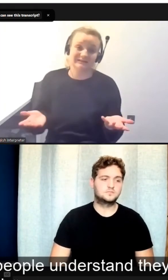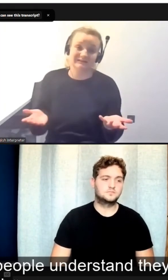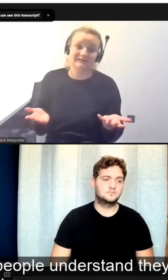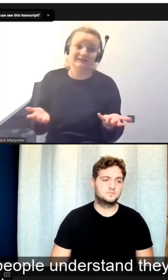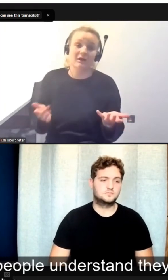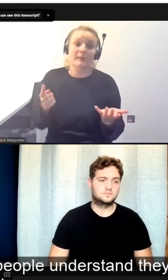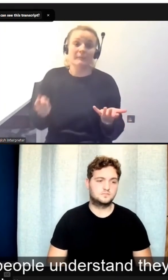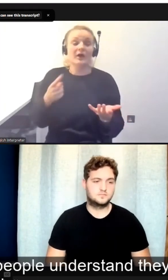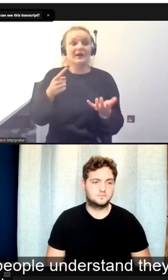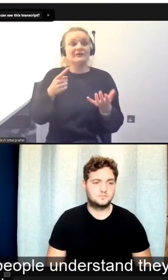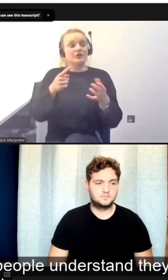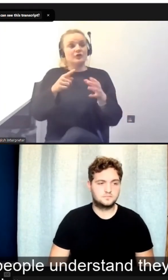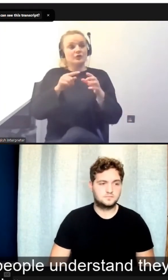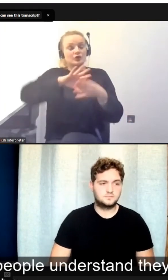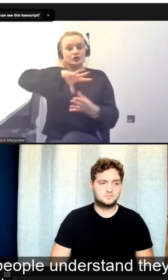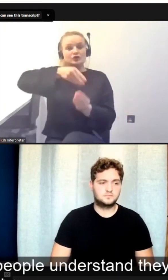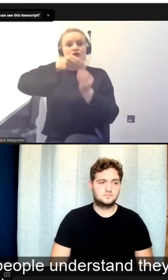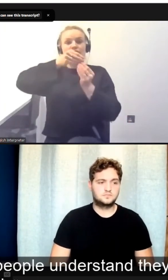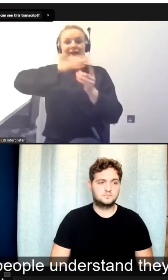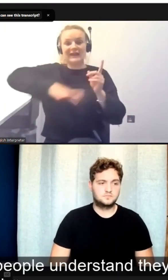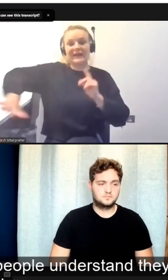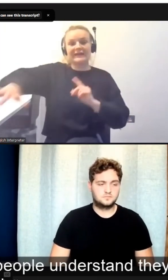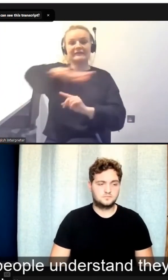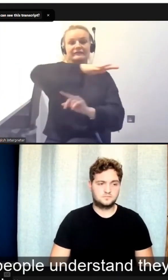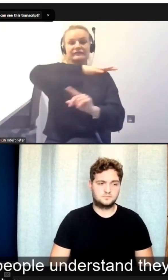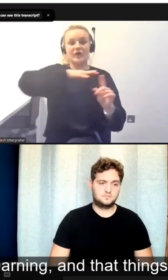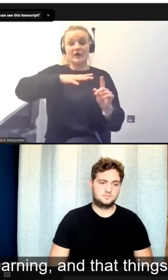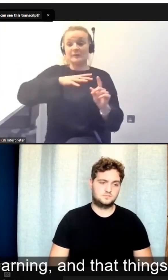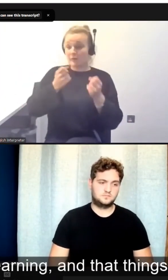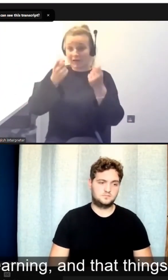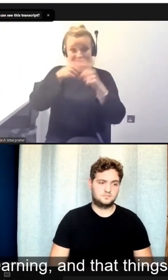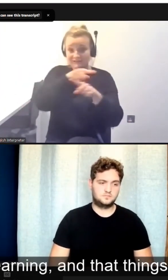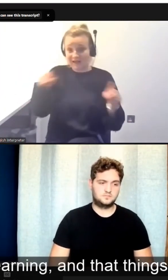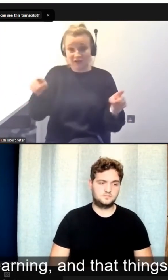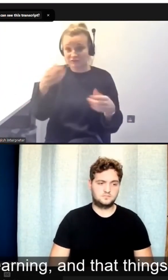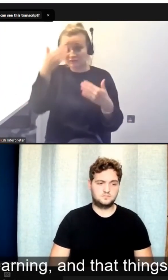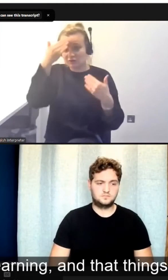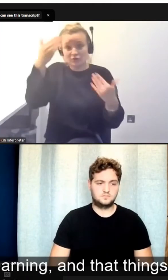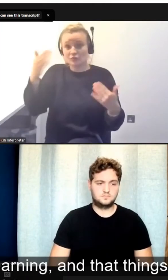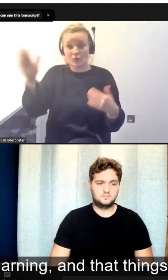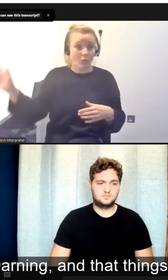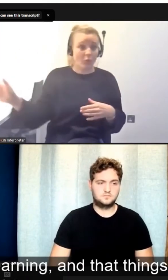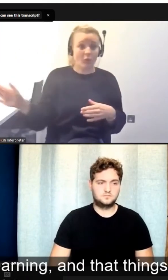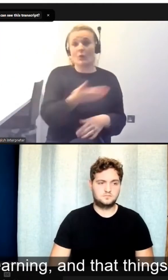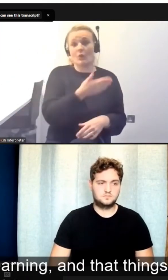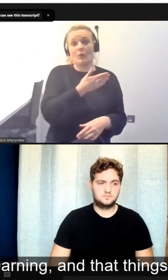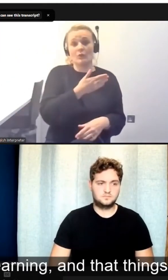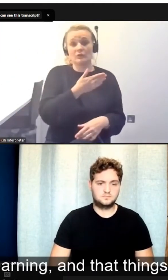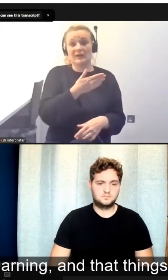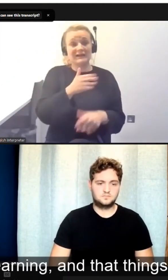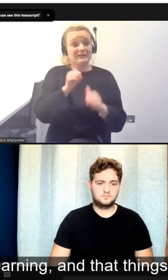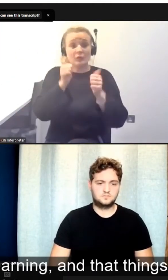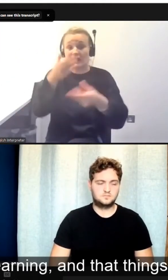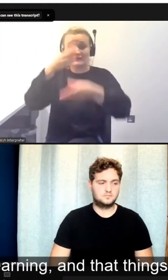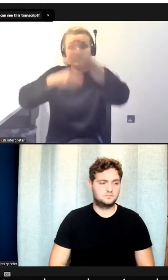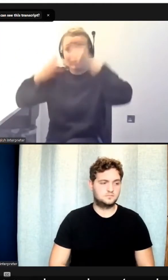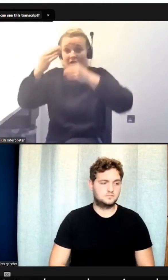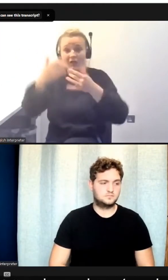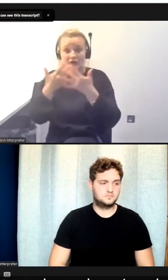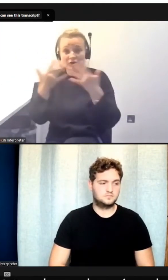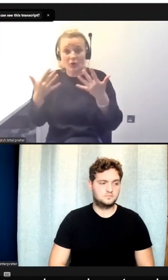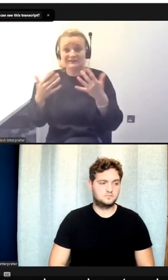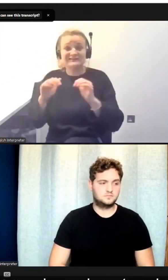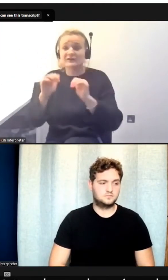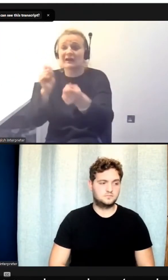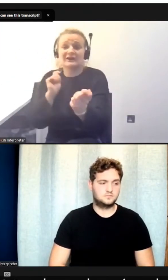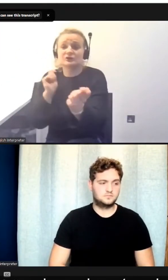climate where people understand they don't know it all, and they've always got to engage in learning and that things are not going to stay the same, but it's okay.